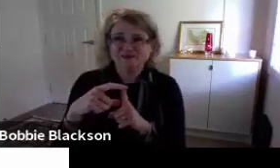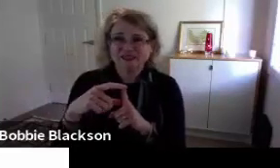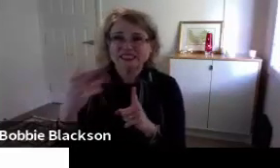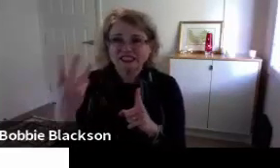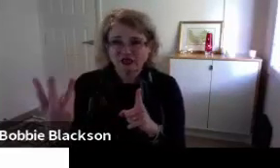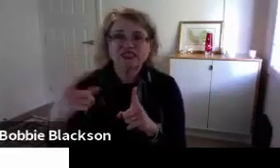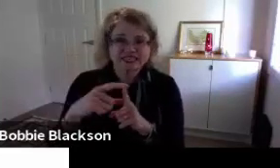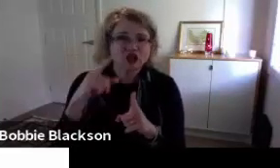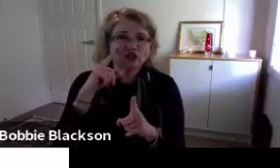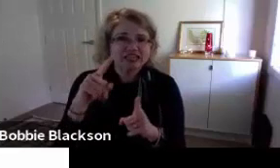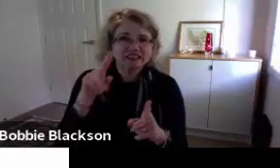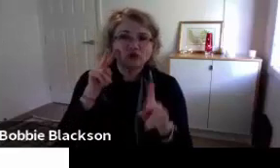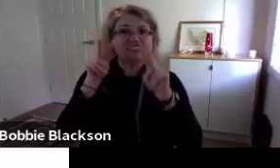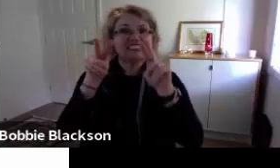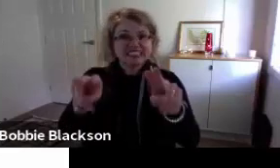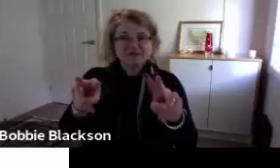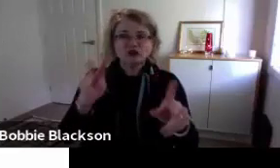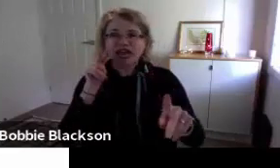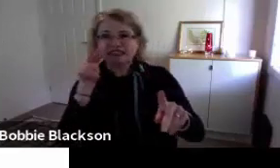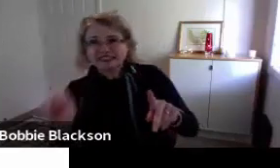It's a three-dimensional language.